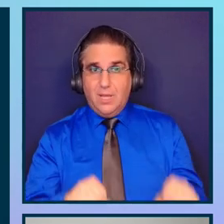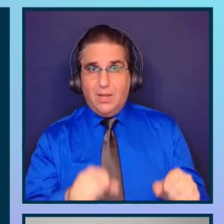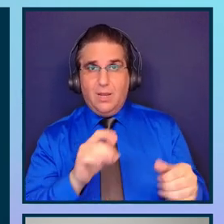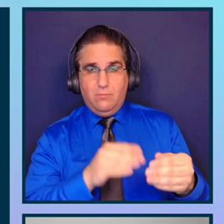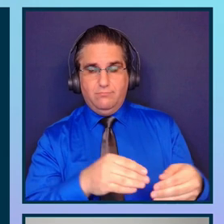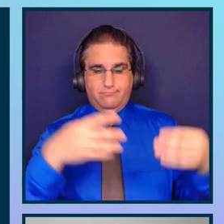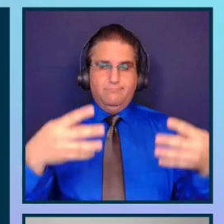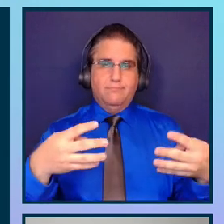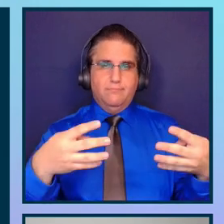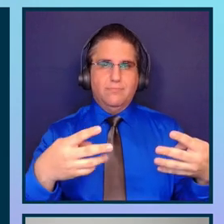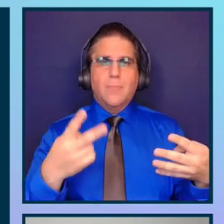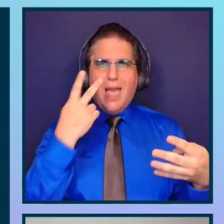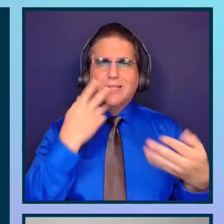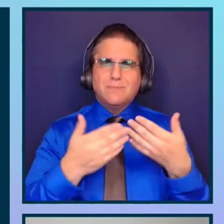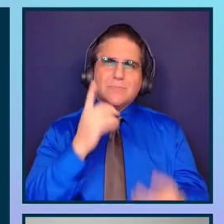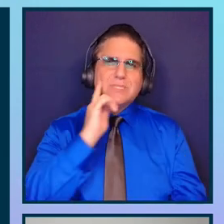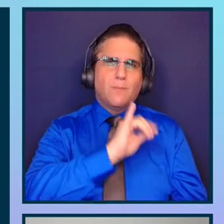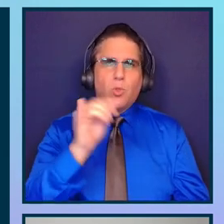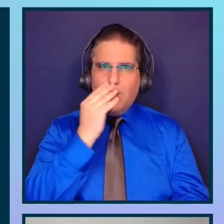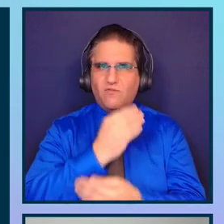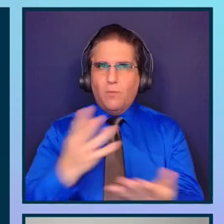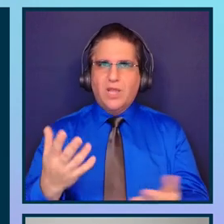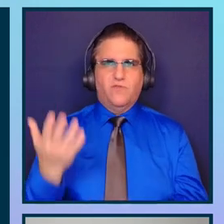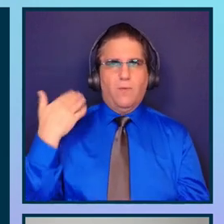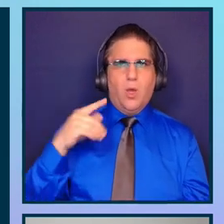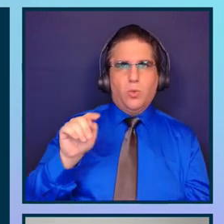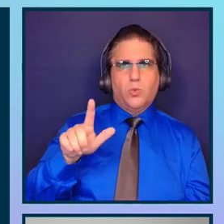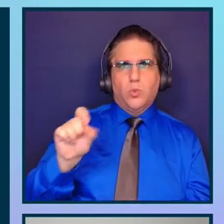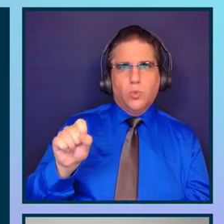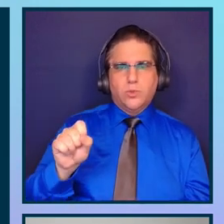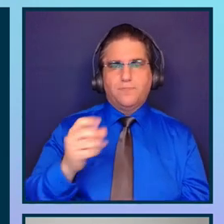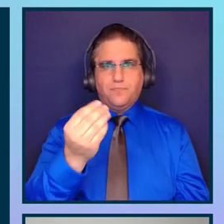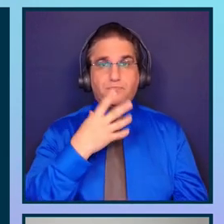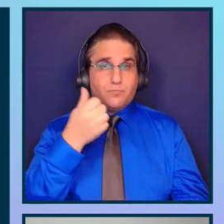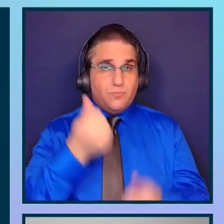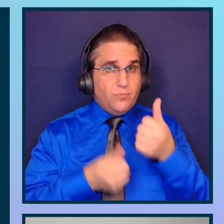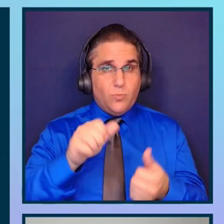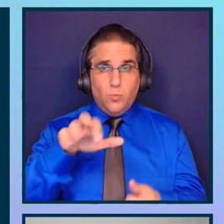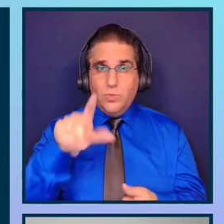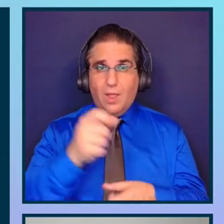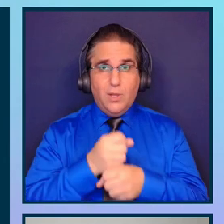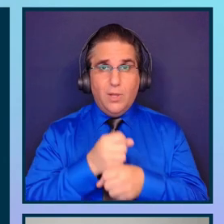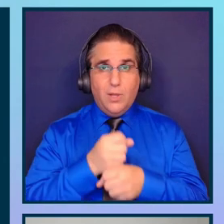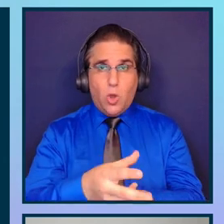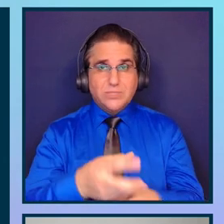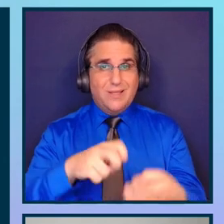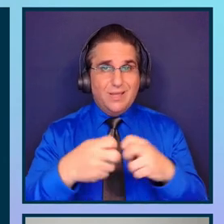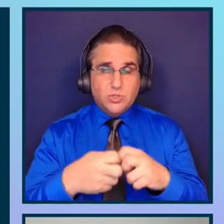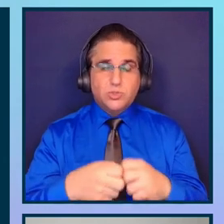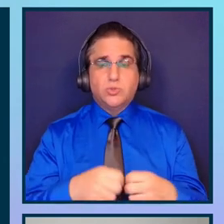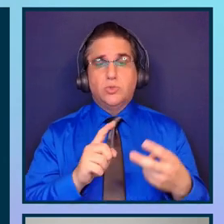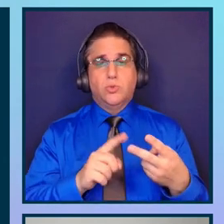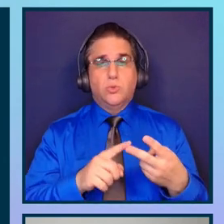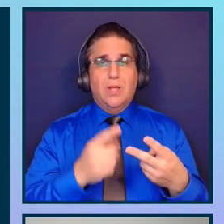again pretty similar information from the other tools. What element is causing which issue. I can see a